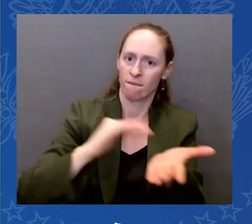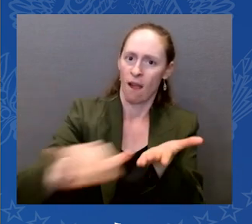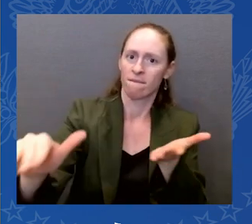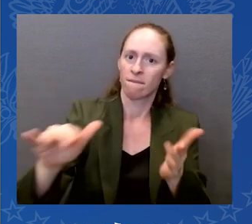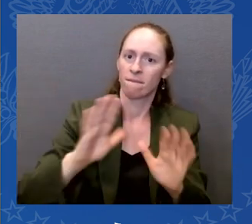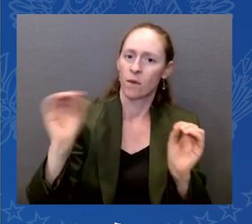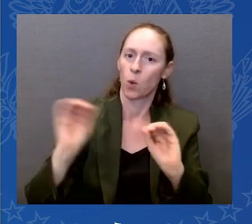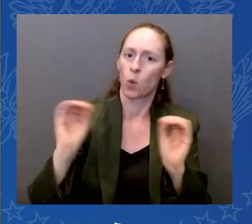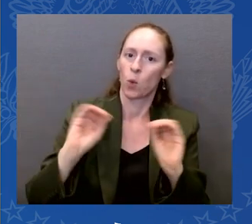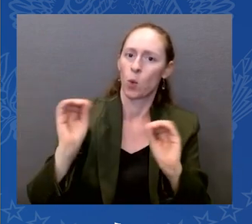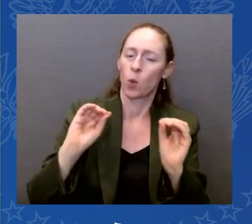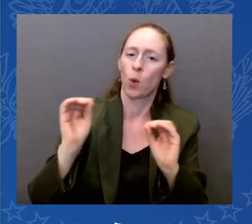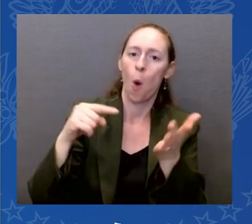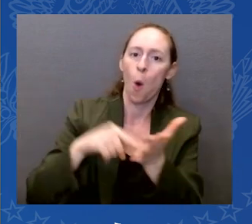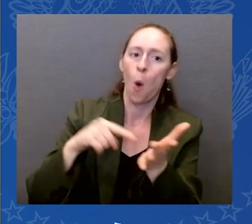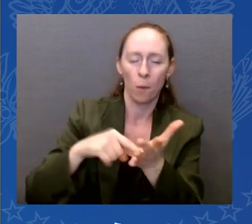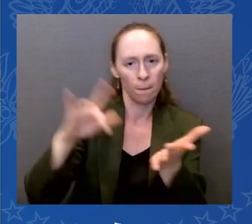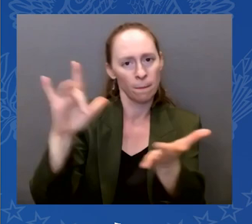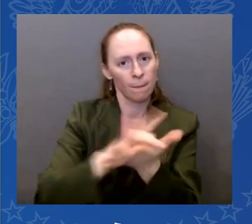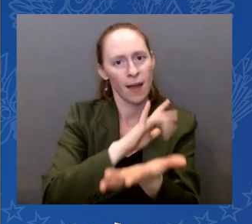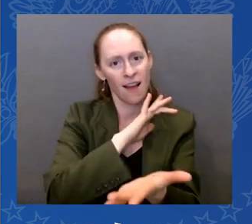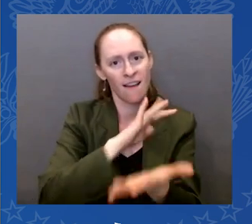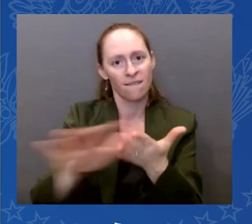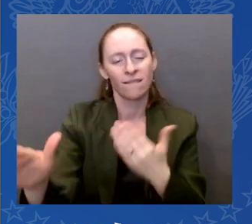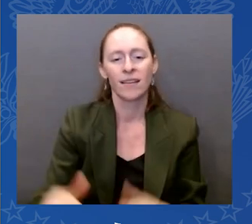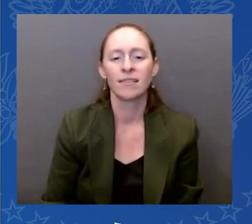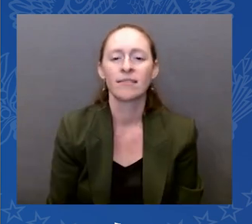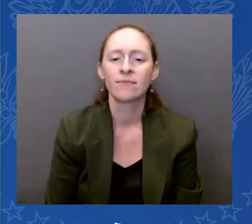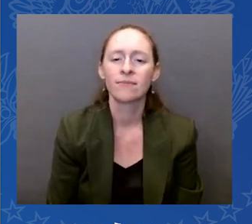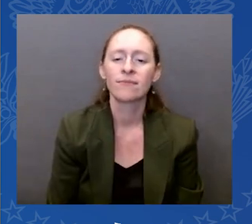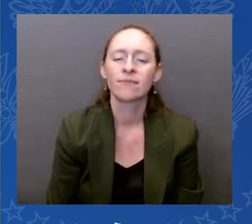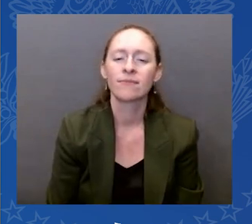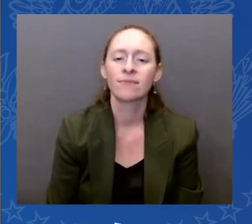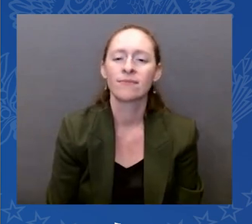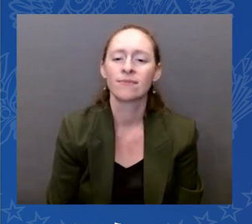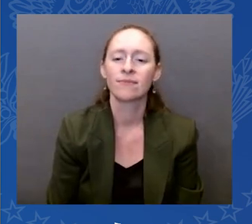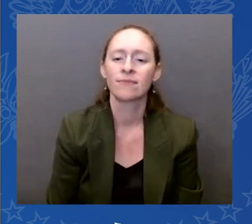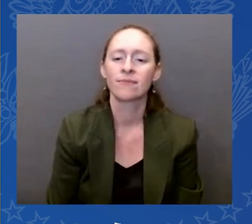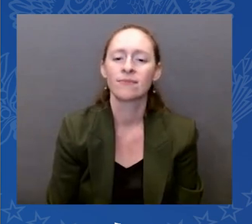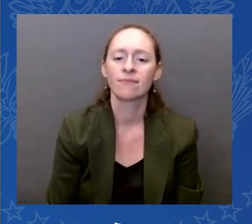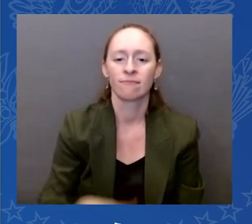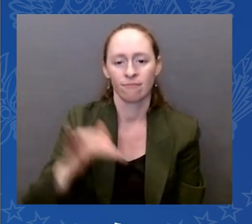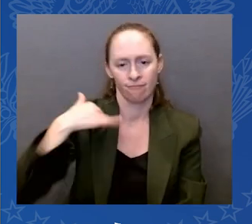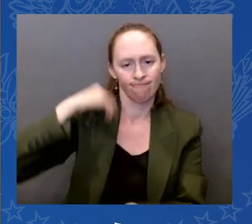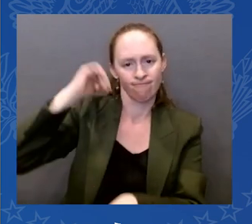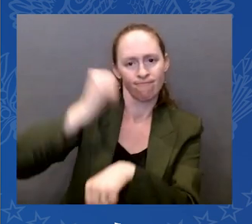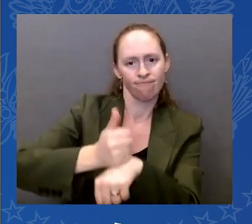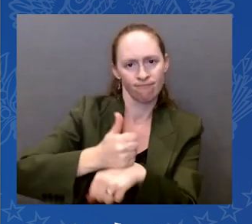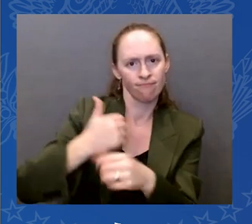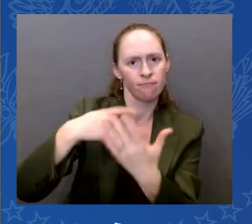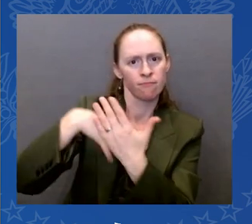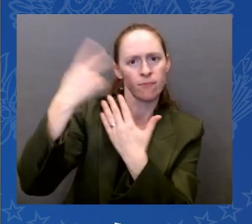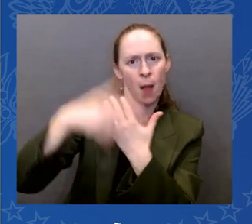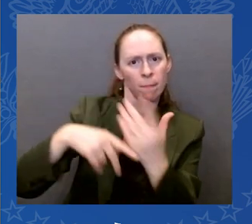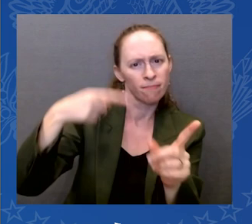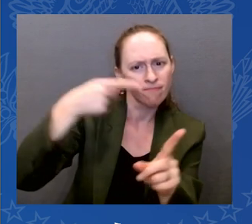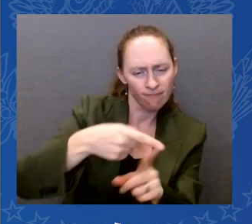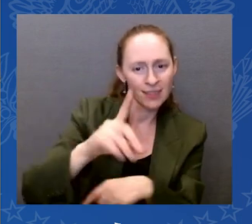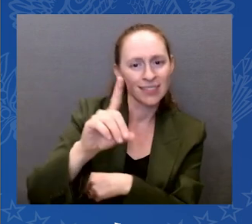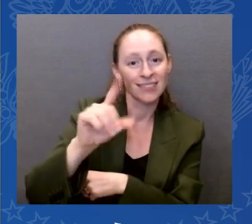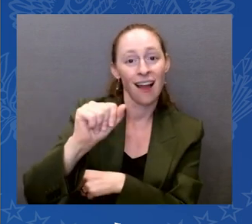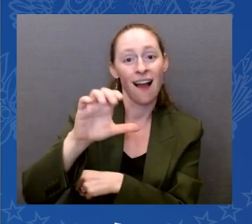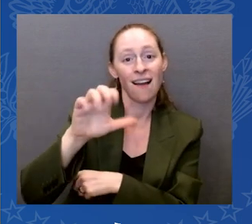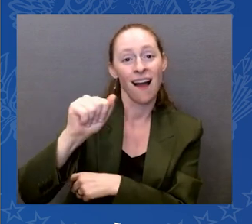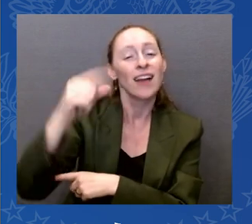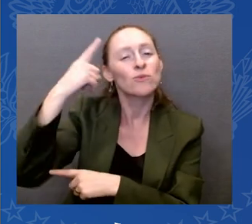dreamers. My predecessor tried to end DACA, but the Biden-Harris administration is working to preserve it and fortify it. And with Secretary of